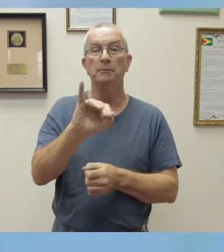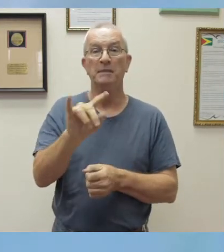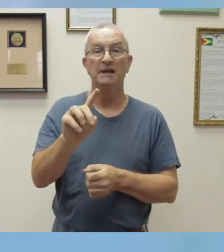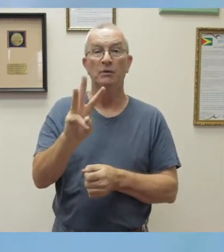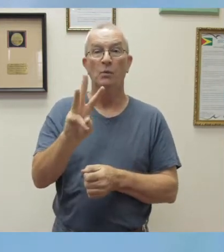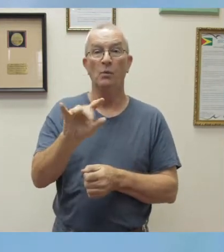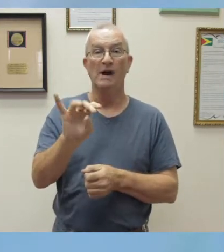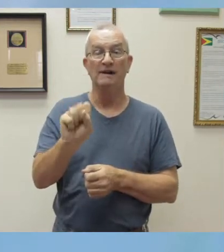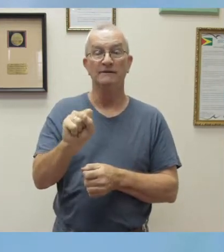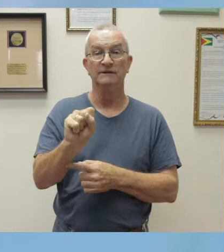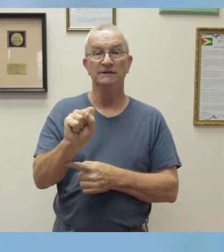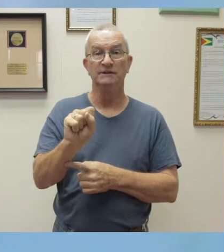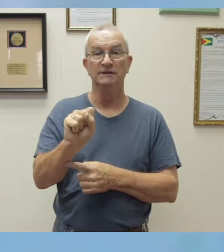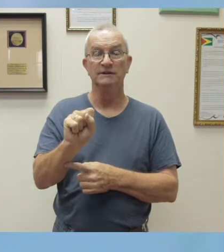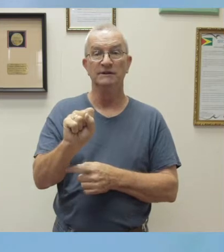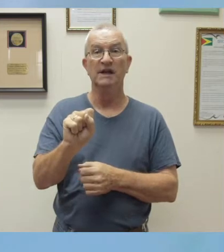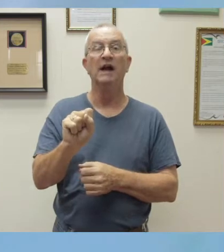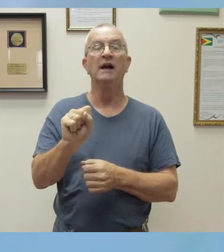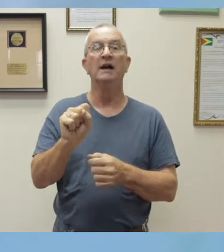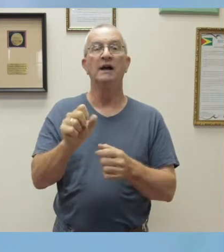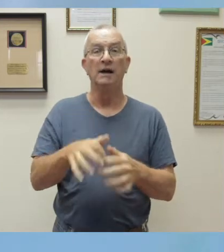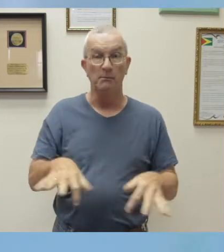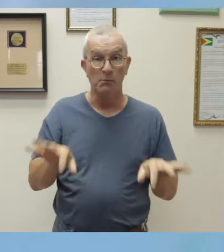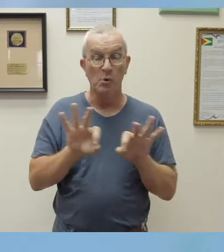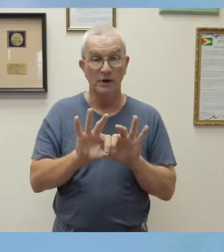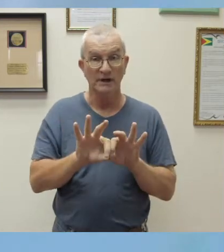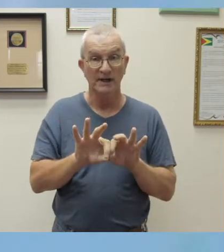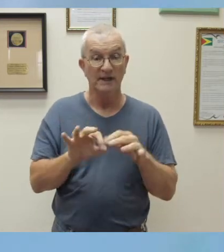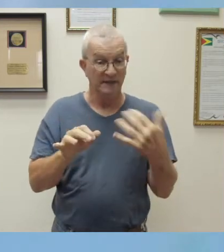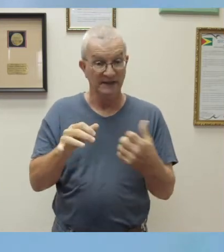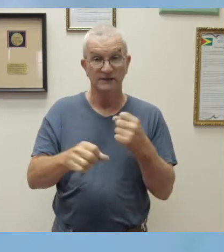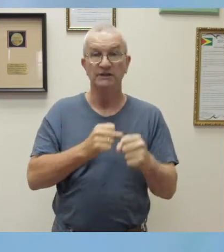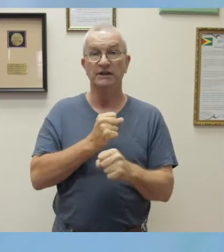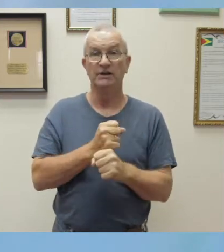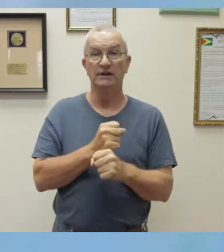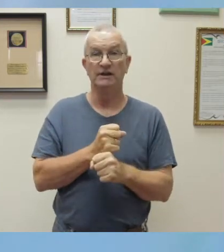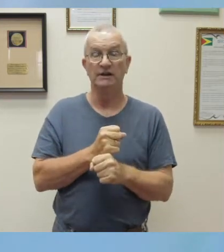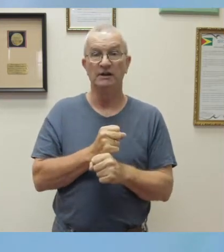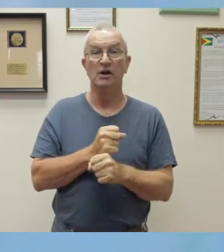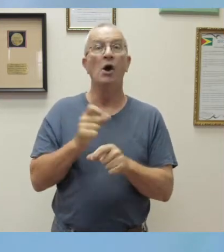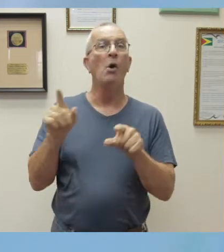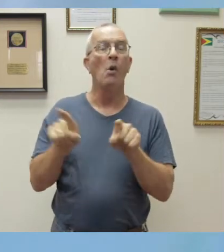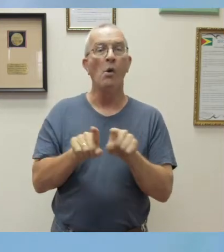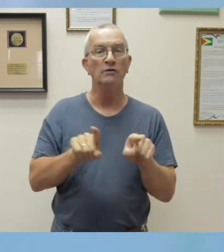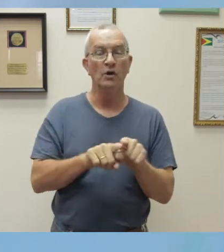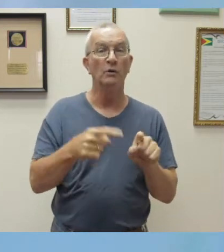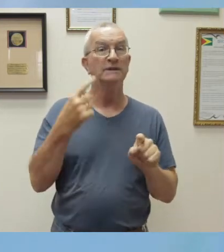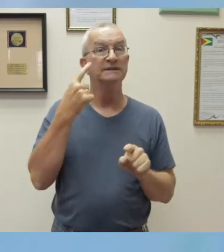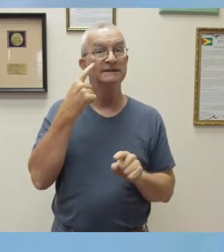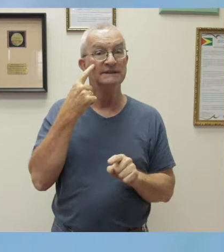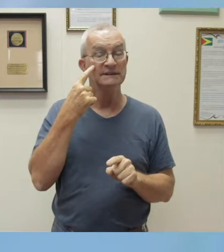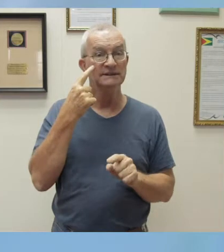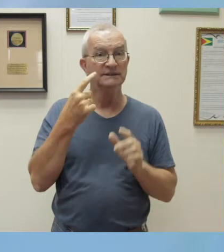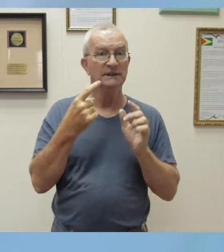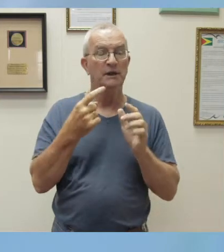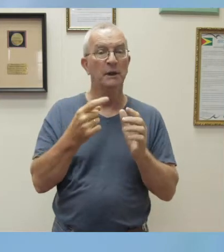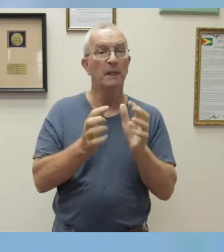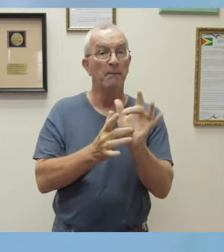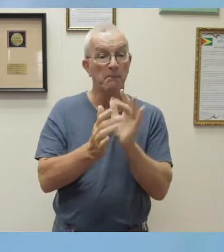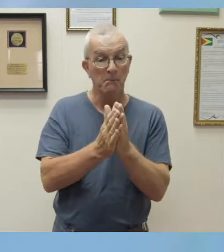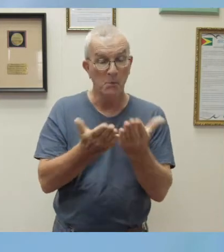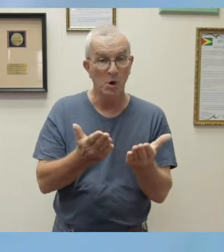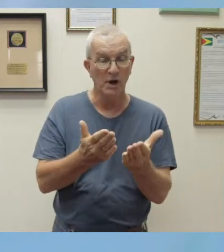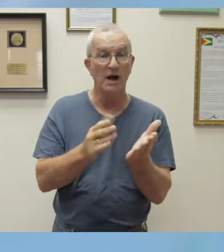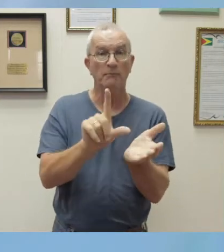Significantly, this year we'll also see the publication of the first WHO